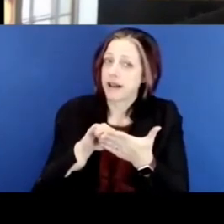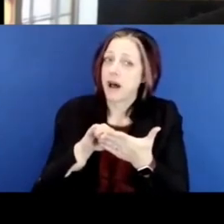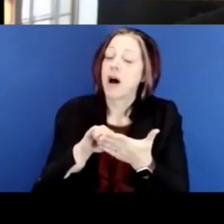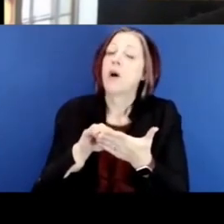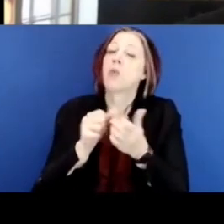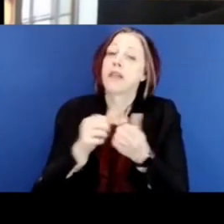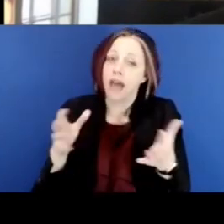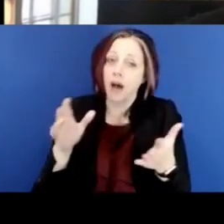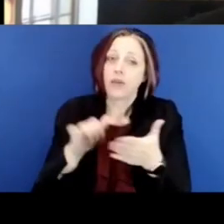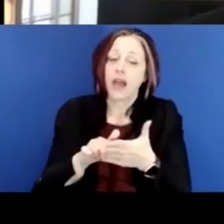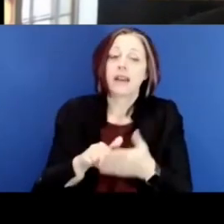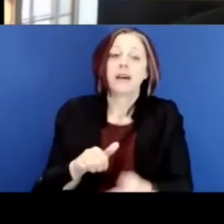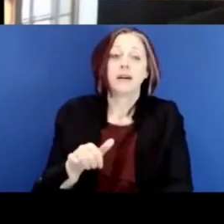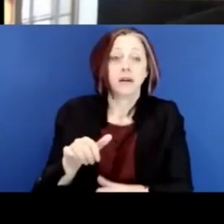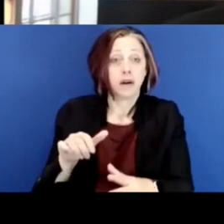Brown striking down